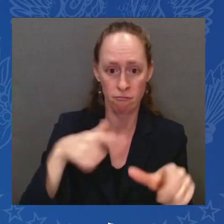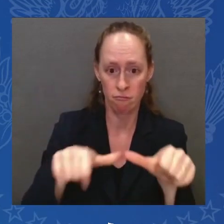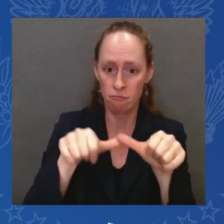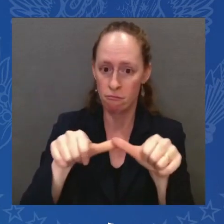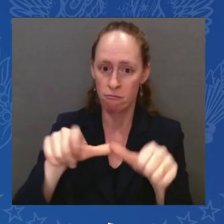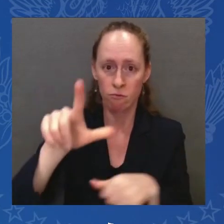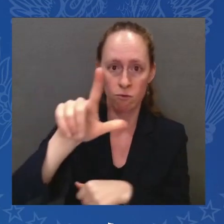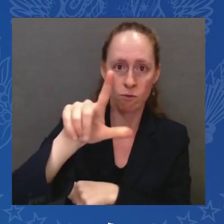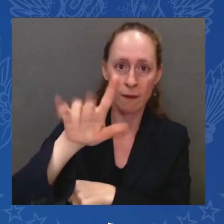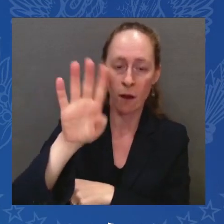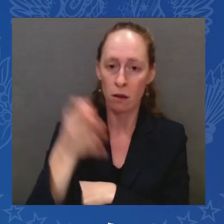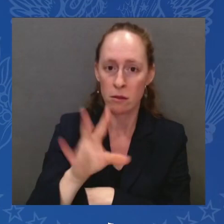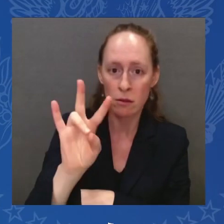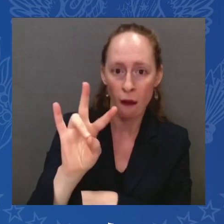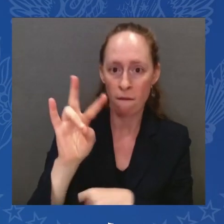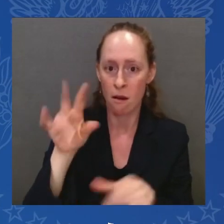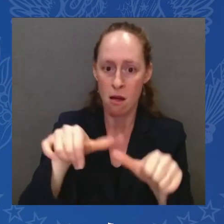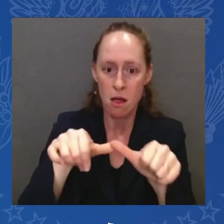But, you know,